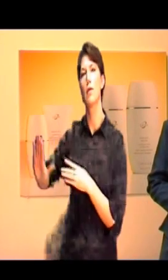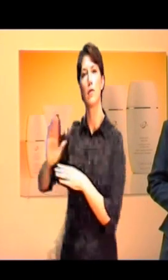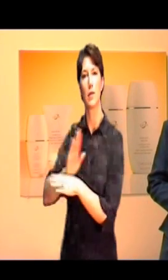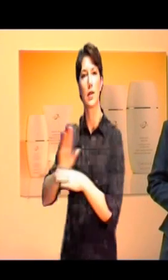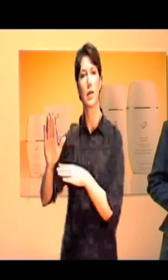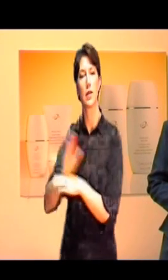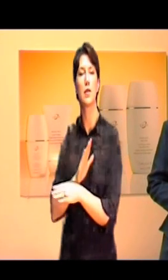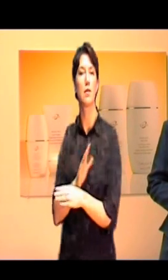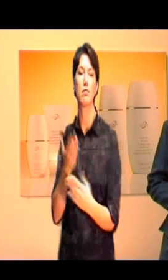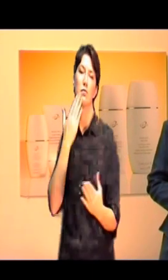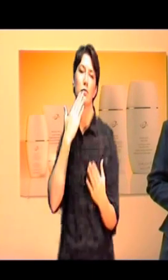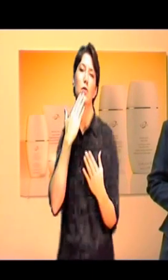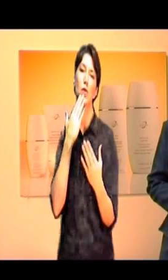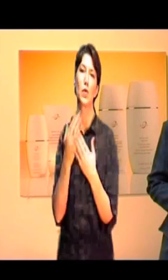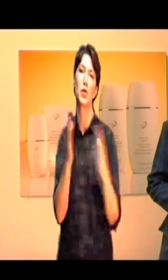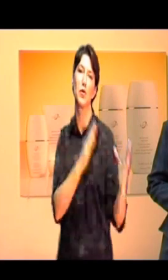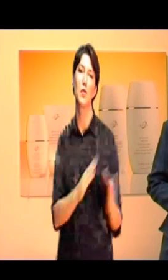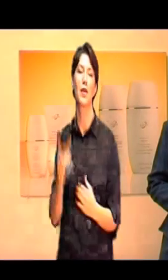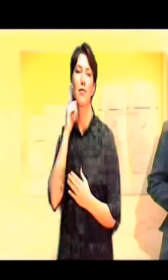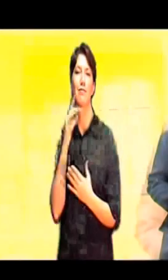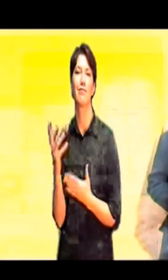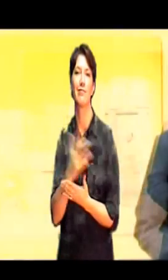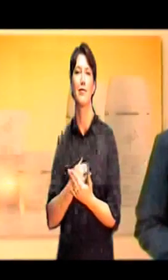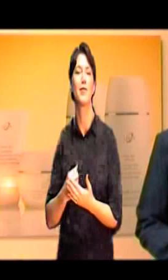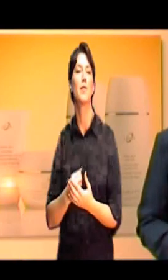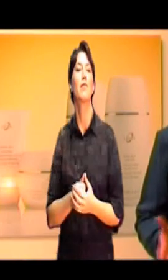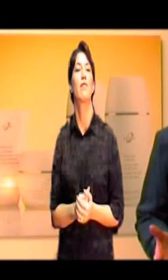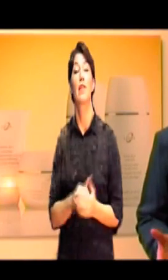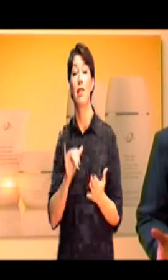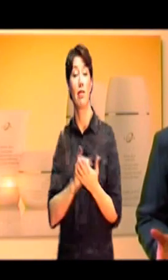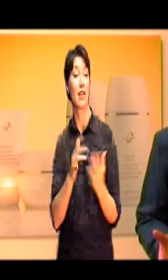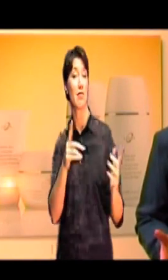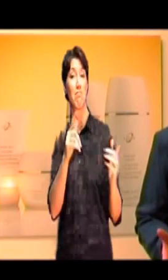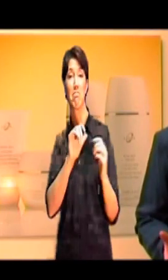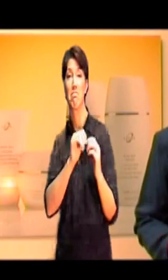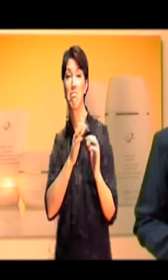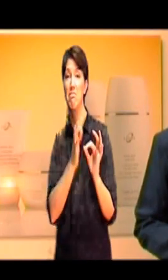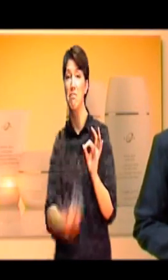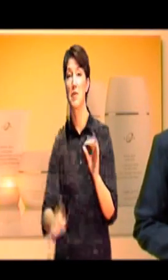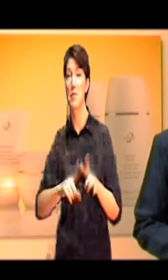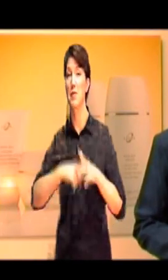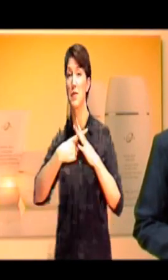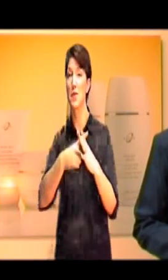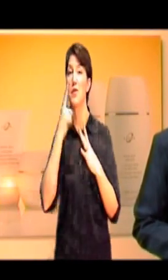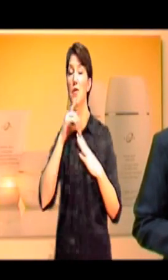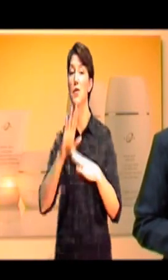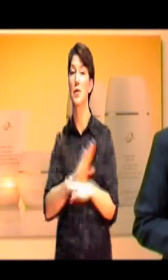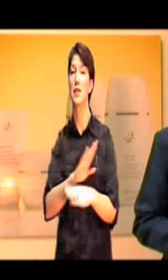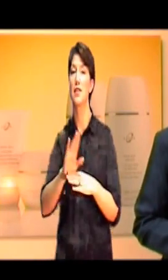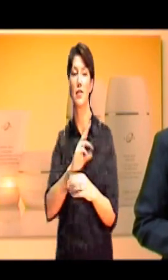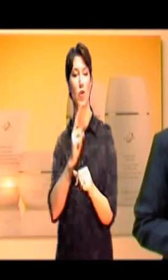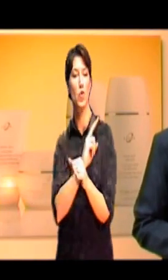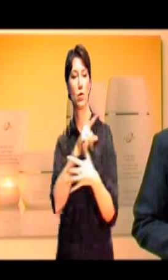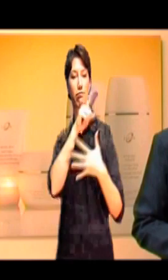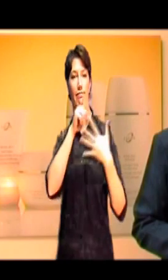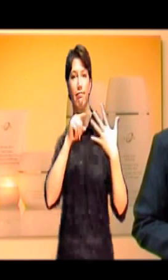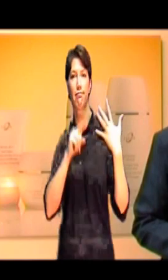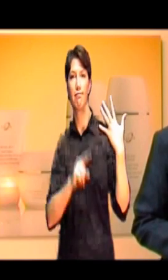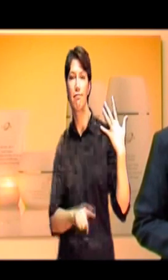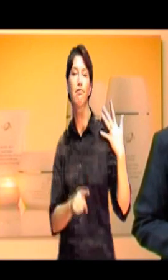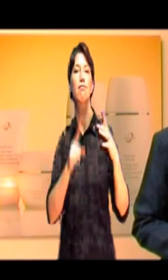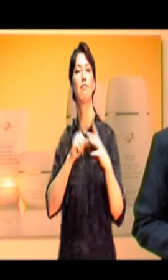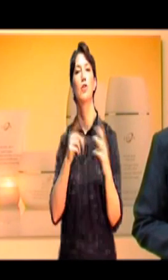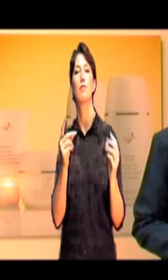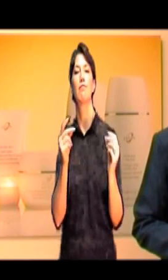compensation plans in the direct selling industry. That's how simple it is to quick start your business. Use these five steps